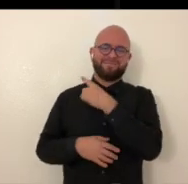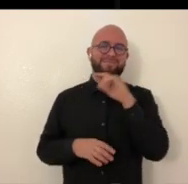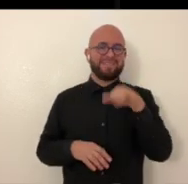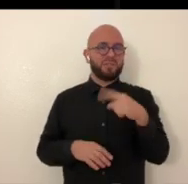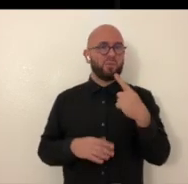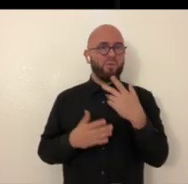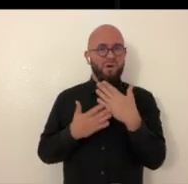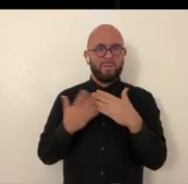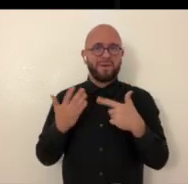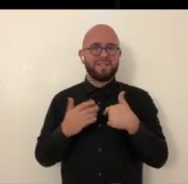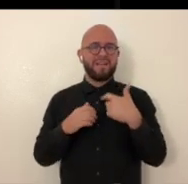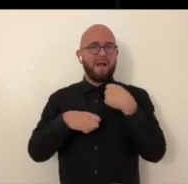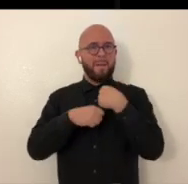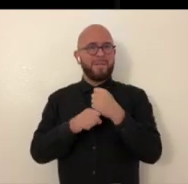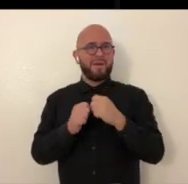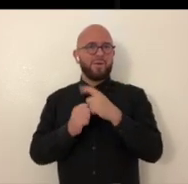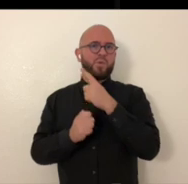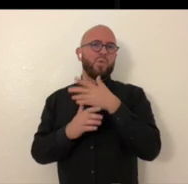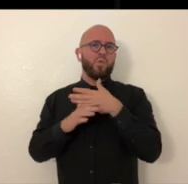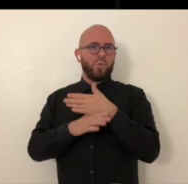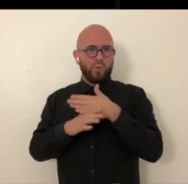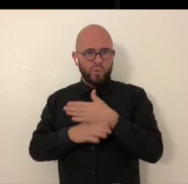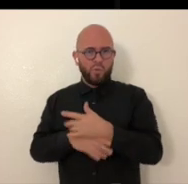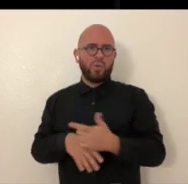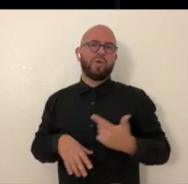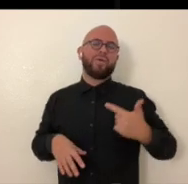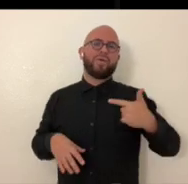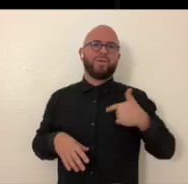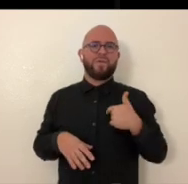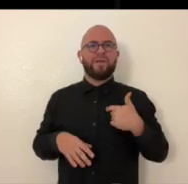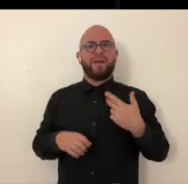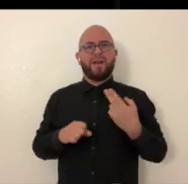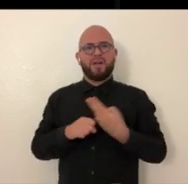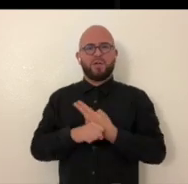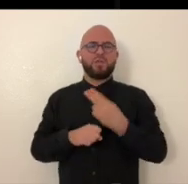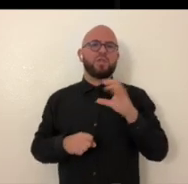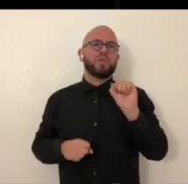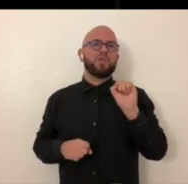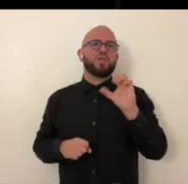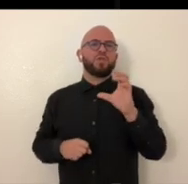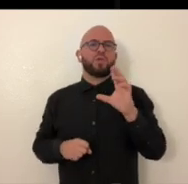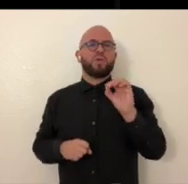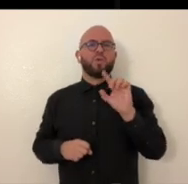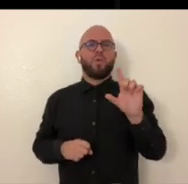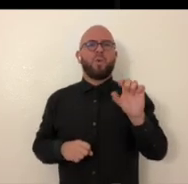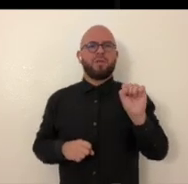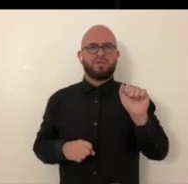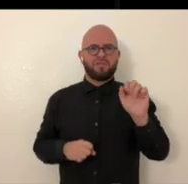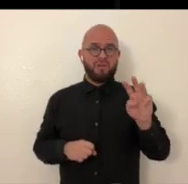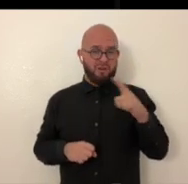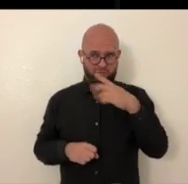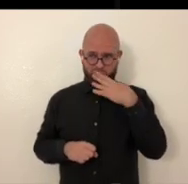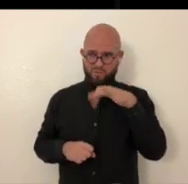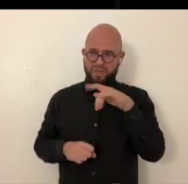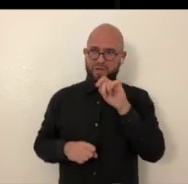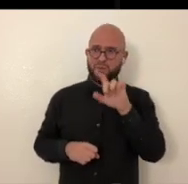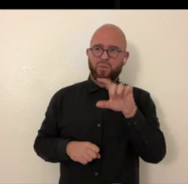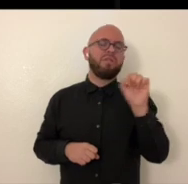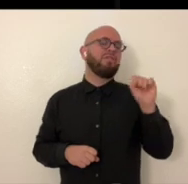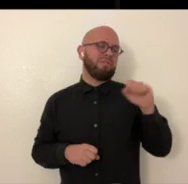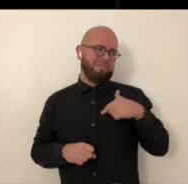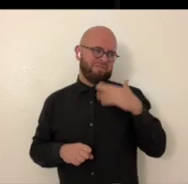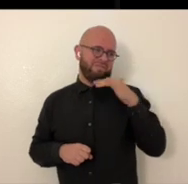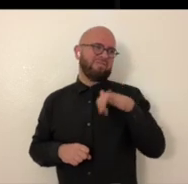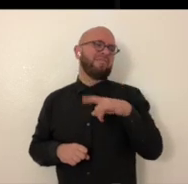access. This is a piece that I made in wood. I hand cut it on the scroll saw, if you're